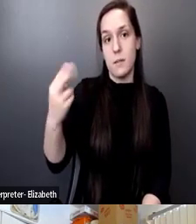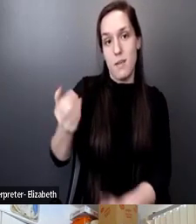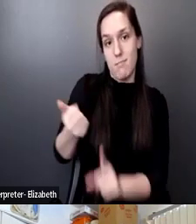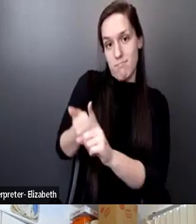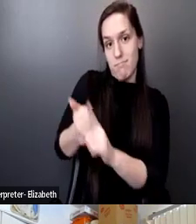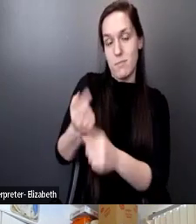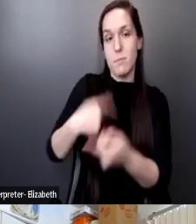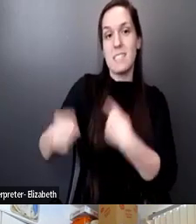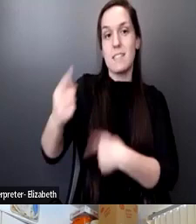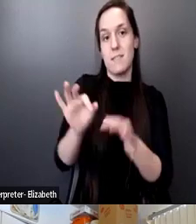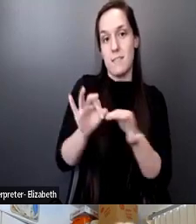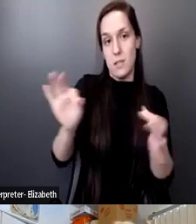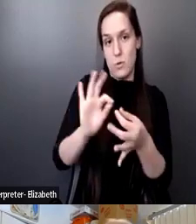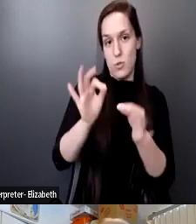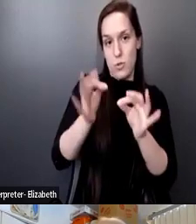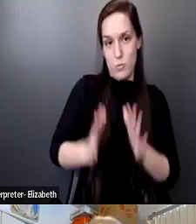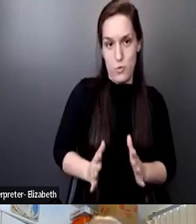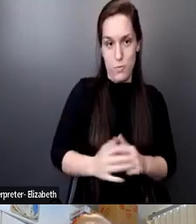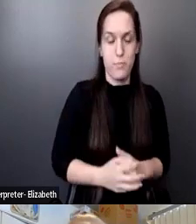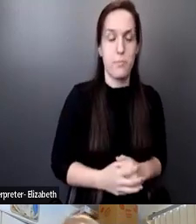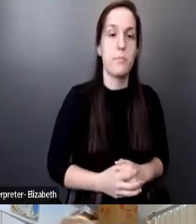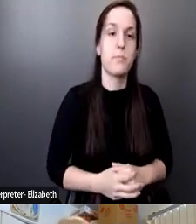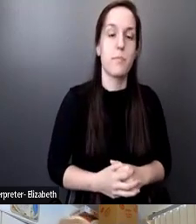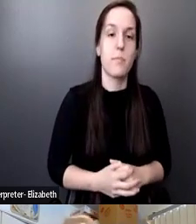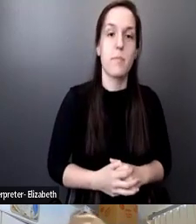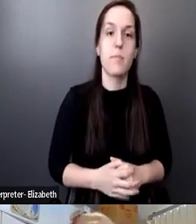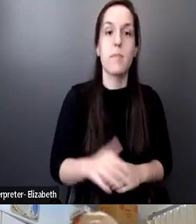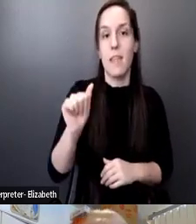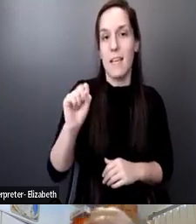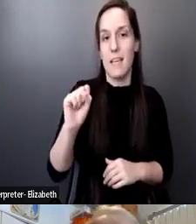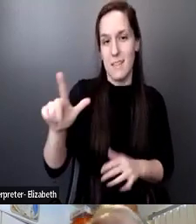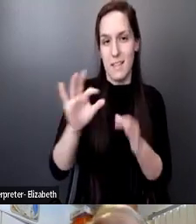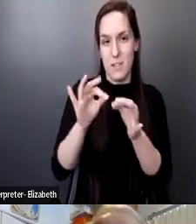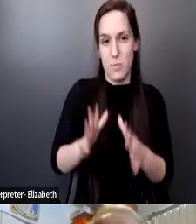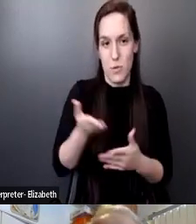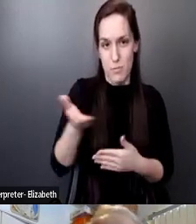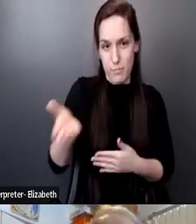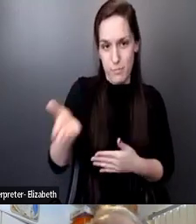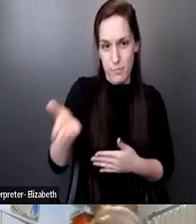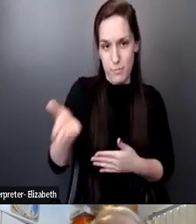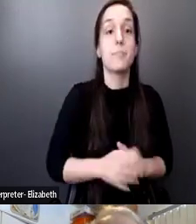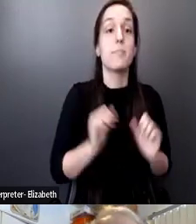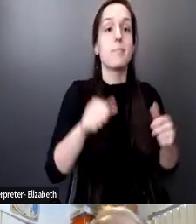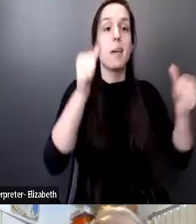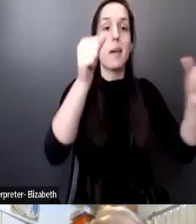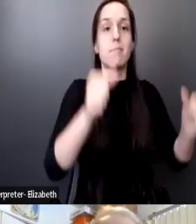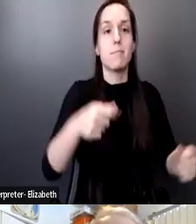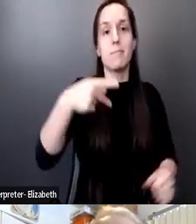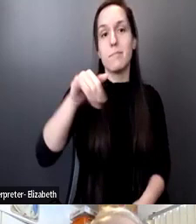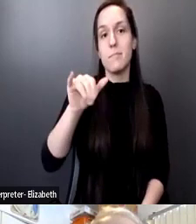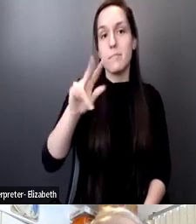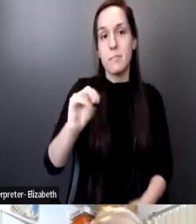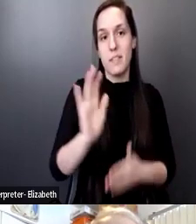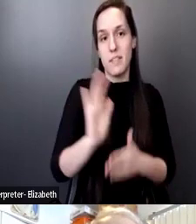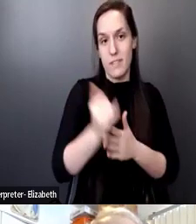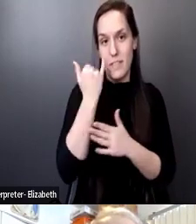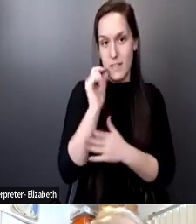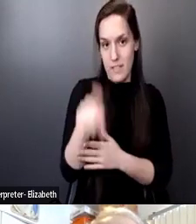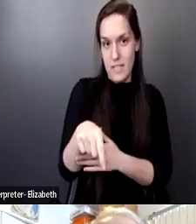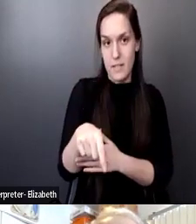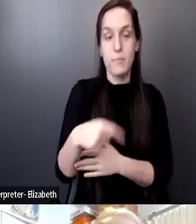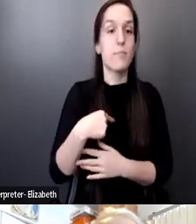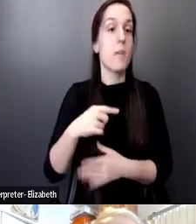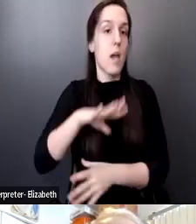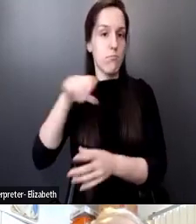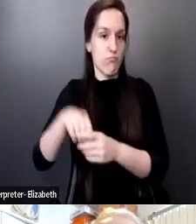be the sign language interpreter, the ASL interpreter. Thank you so much. I am with Community Language